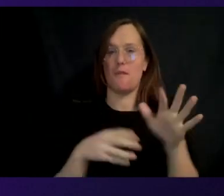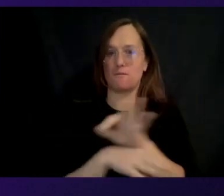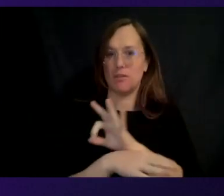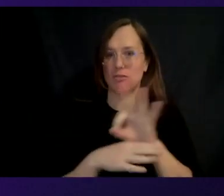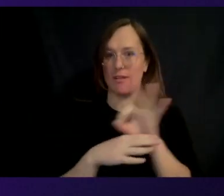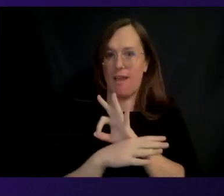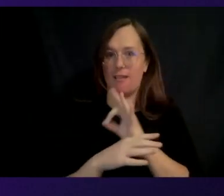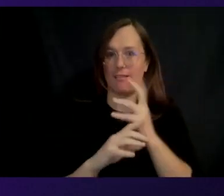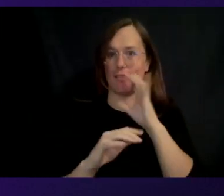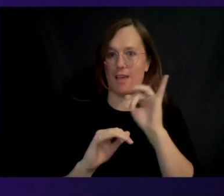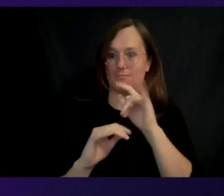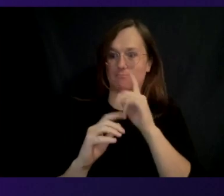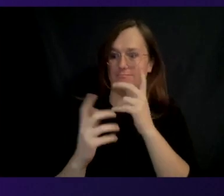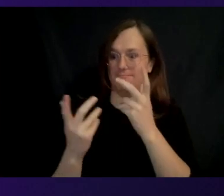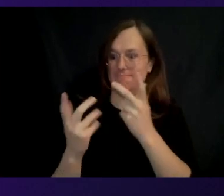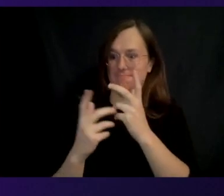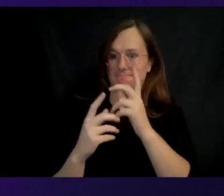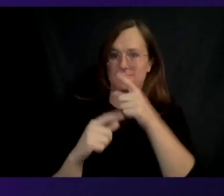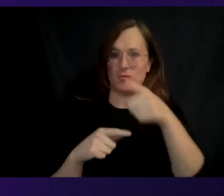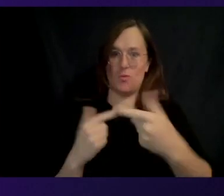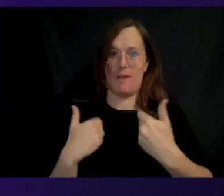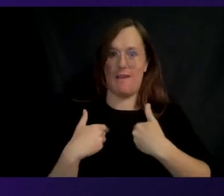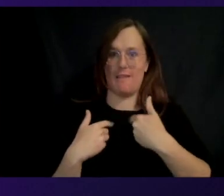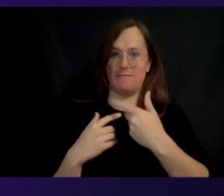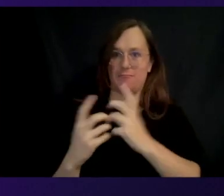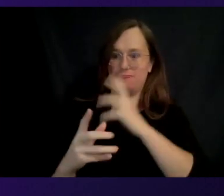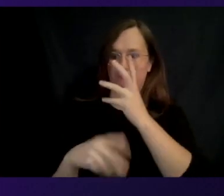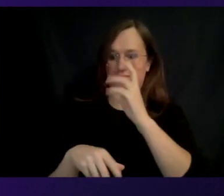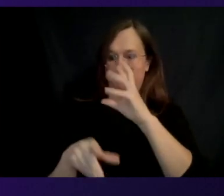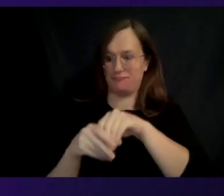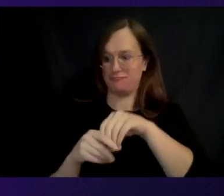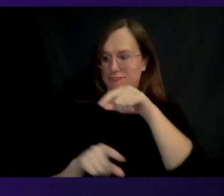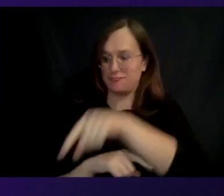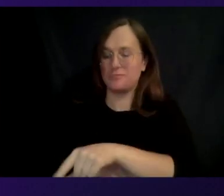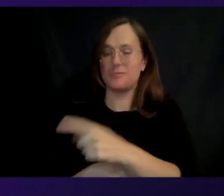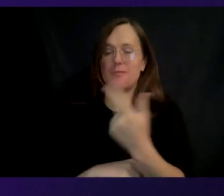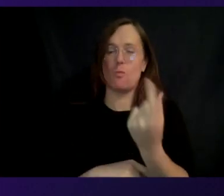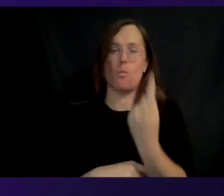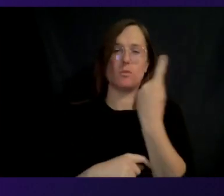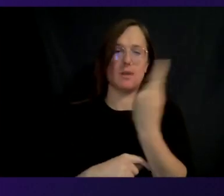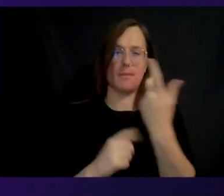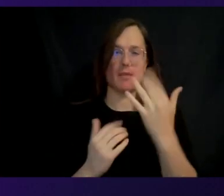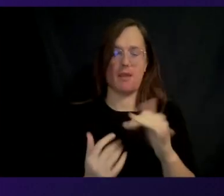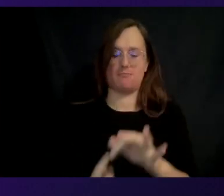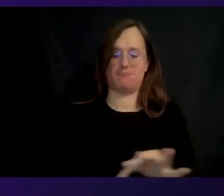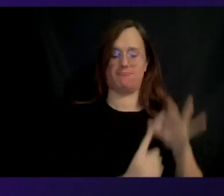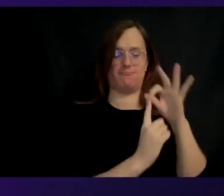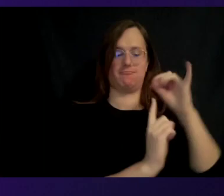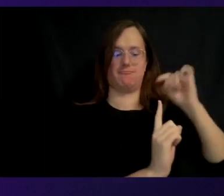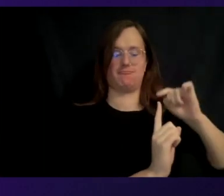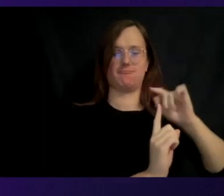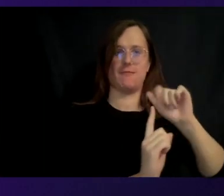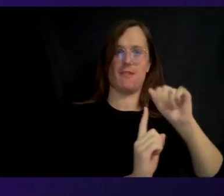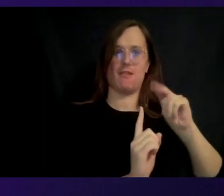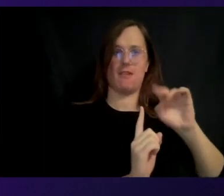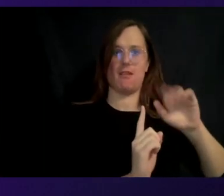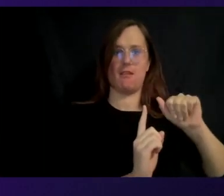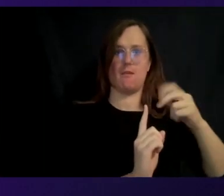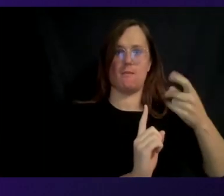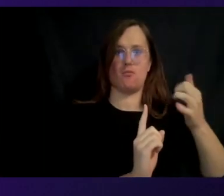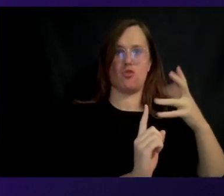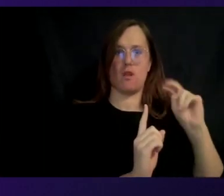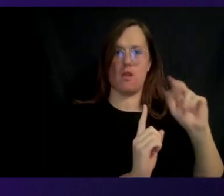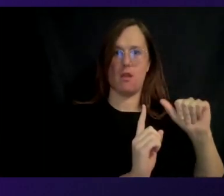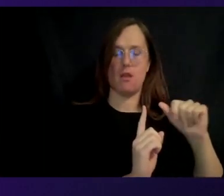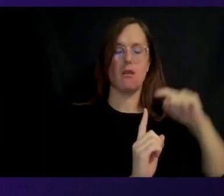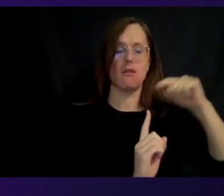analogies, breaking that down. Because one thing I think that distinguishes Annapurna in our design process is that